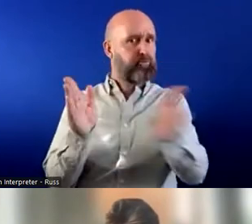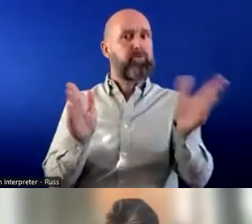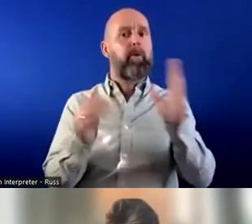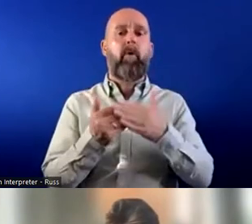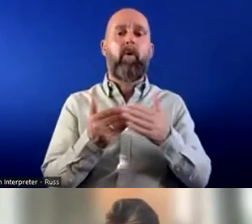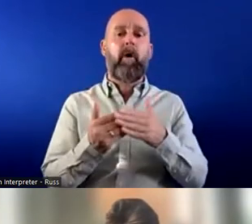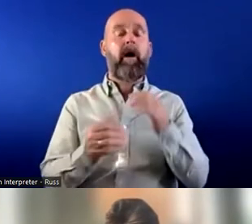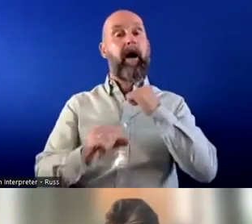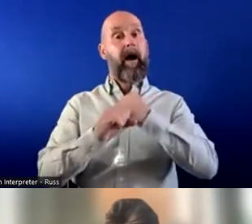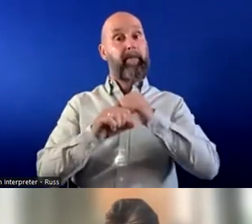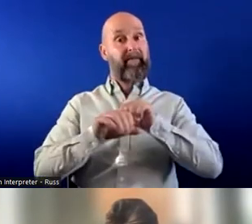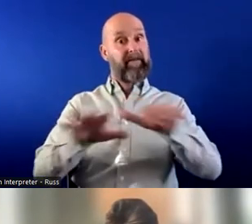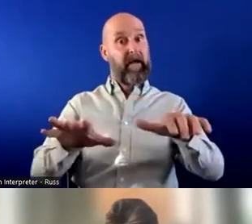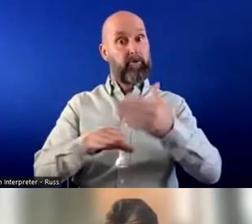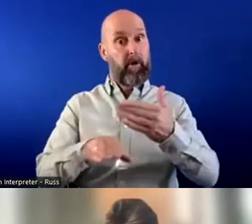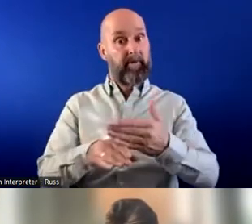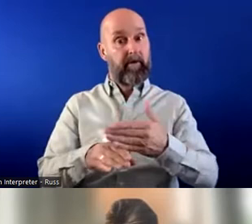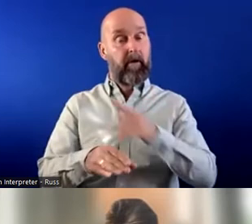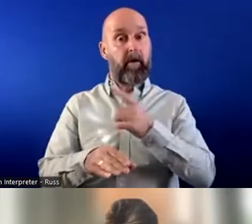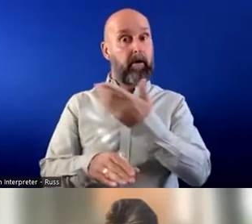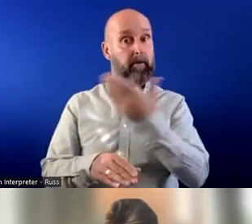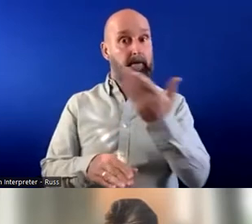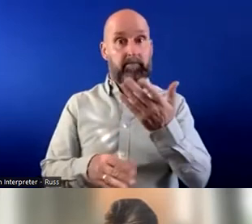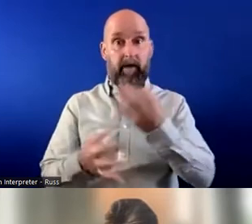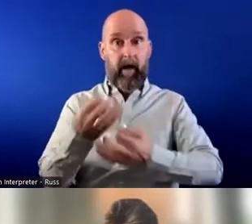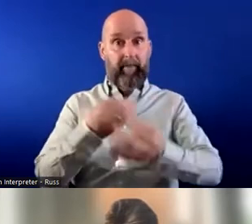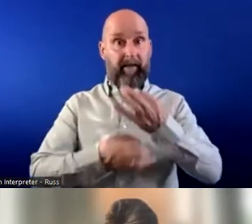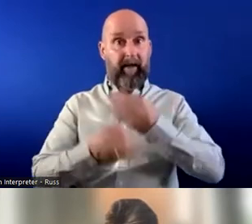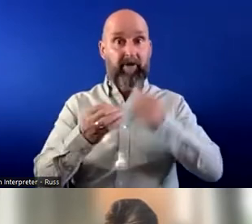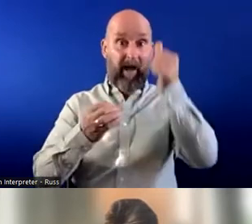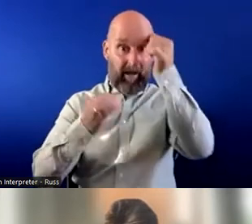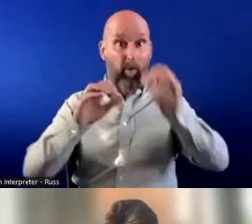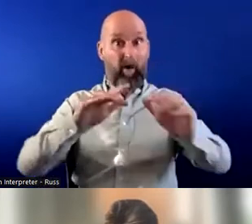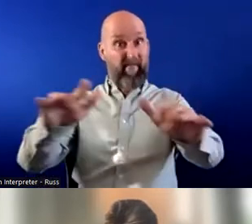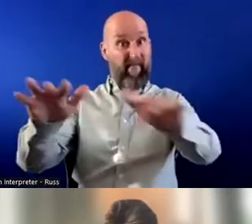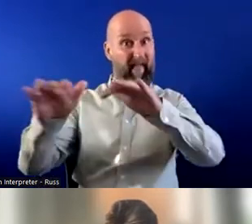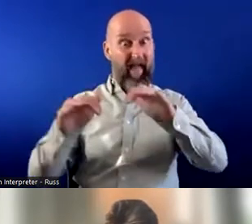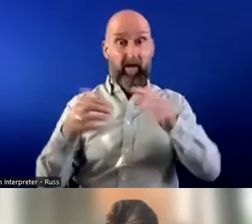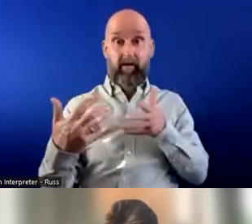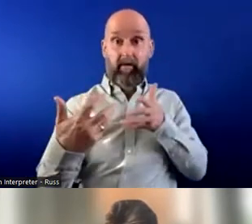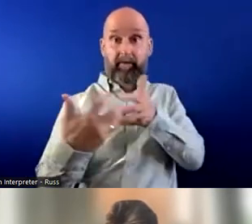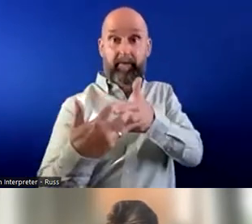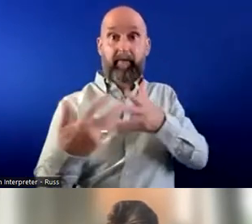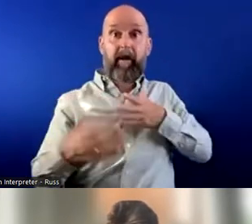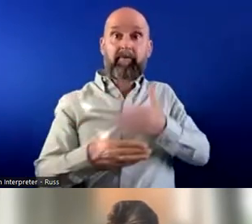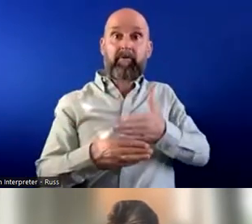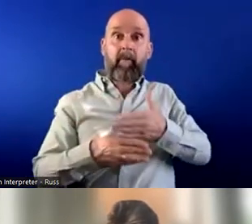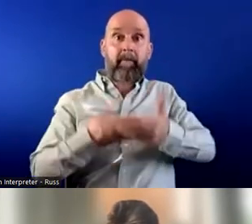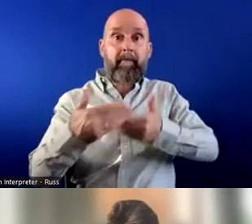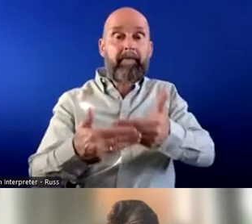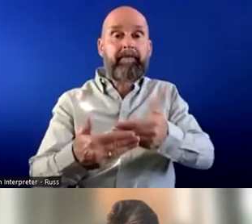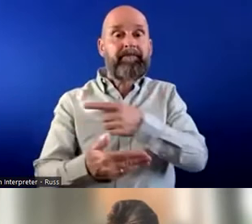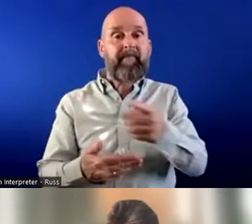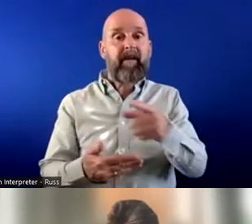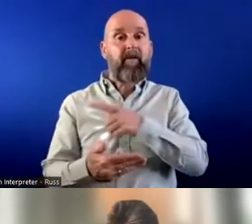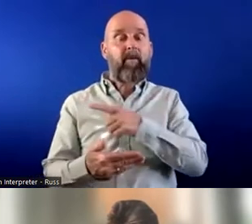advertising for jobs myself so if I did and I'm not getting any applicants I know there are people out there that could fit these rules of idea but just because they've got a